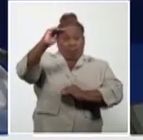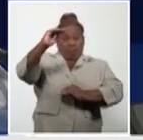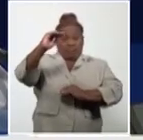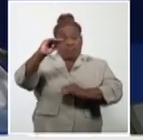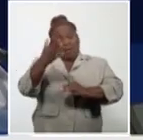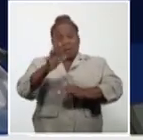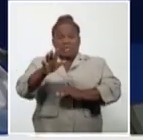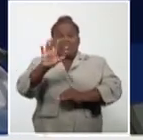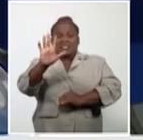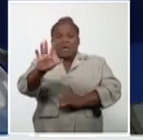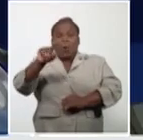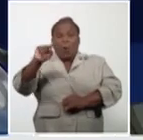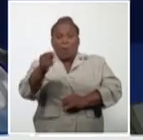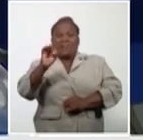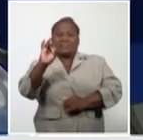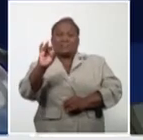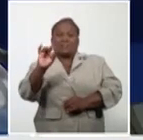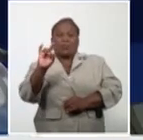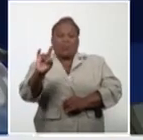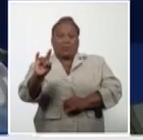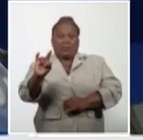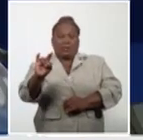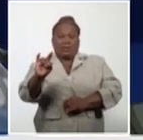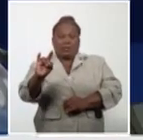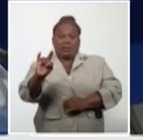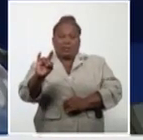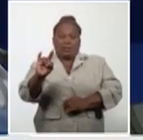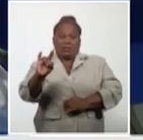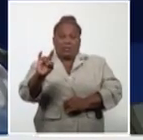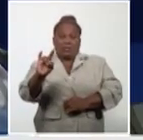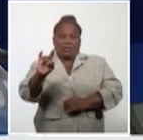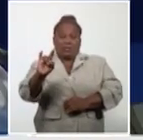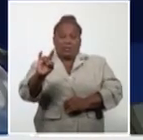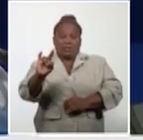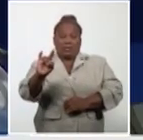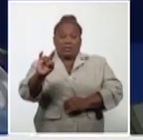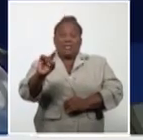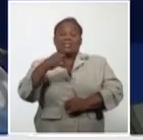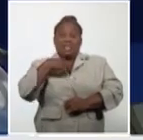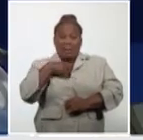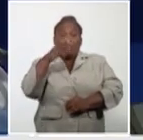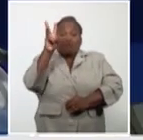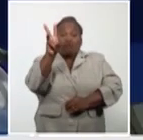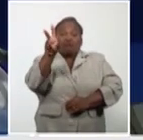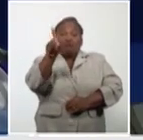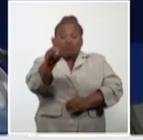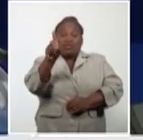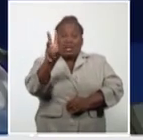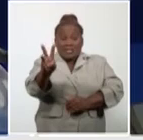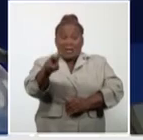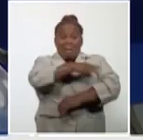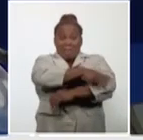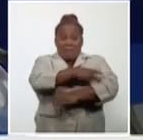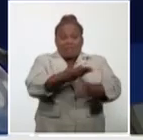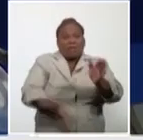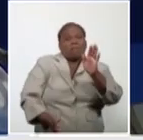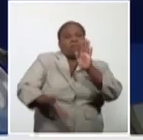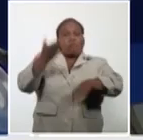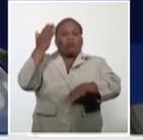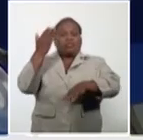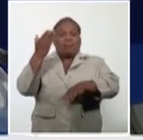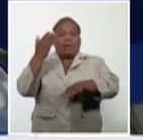there are 13 countries that are above, as we said yesterday, and the most